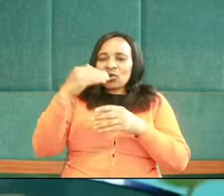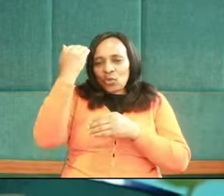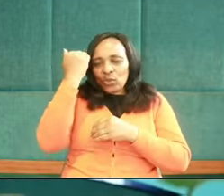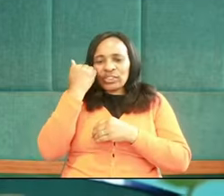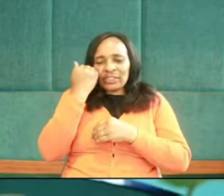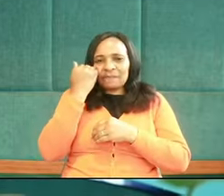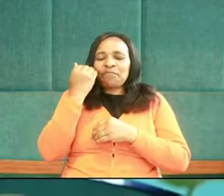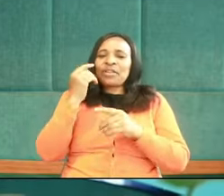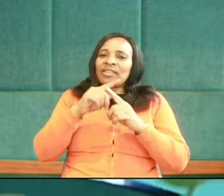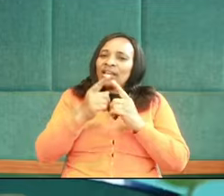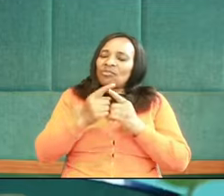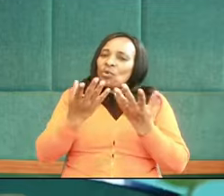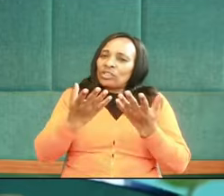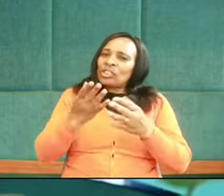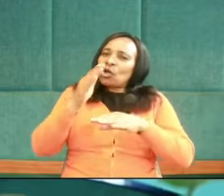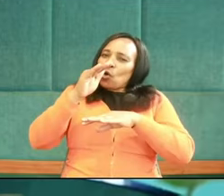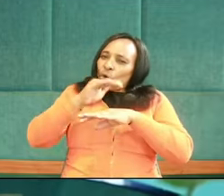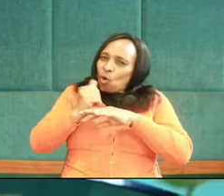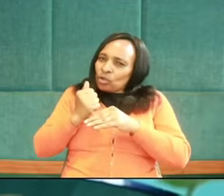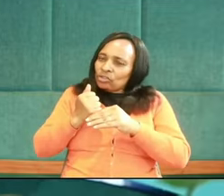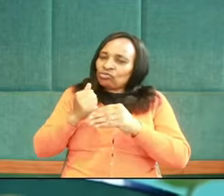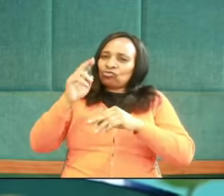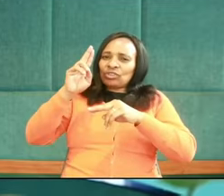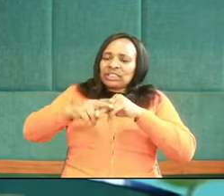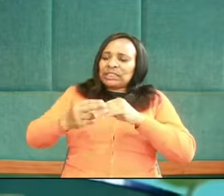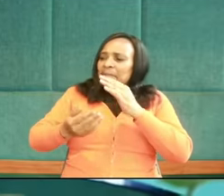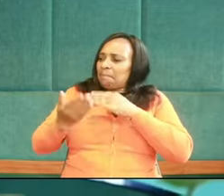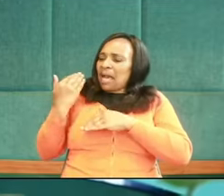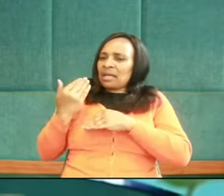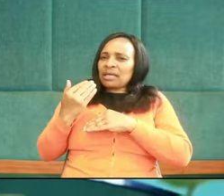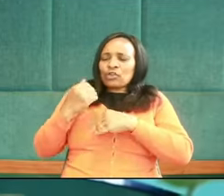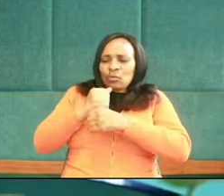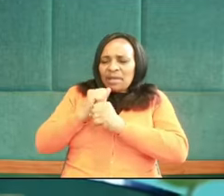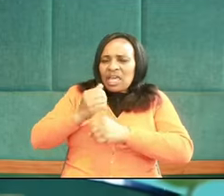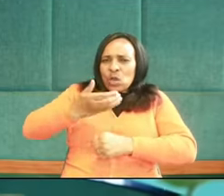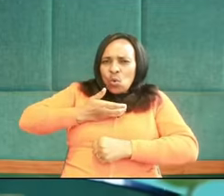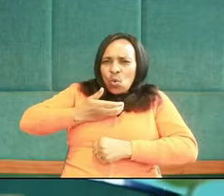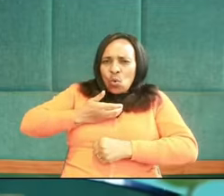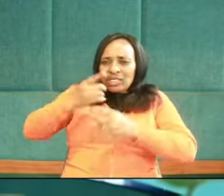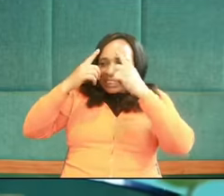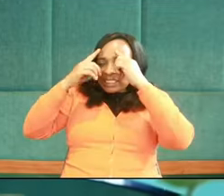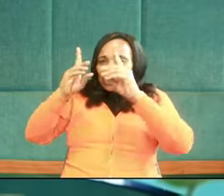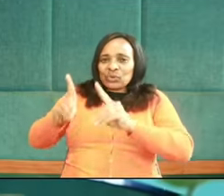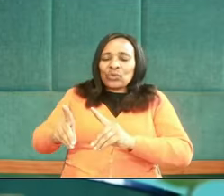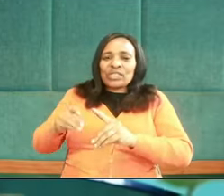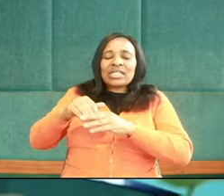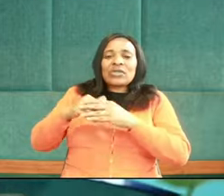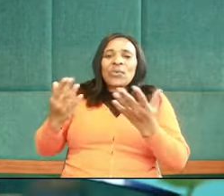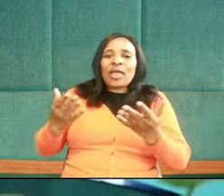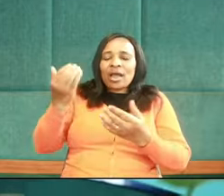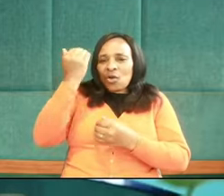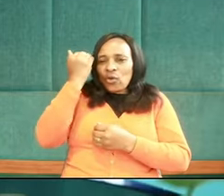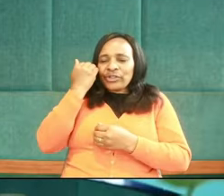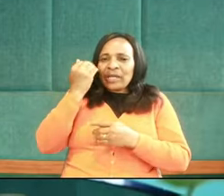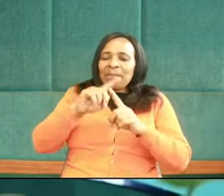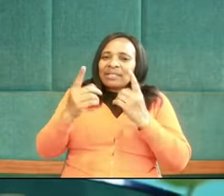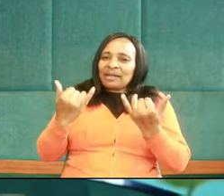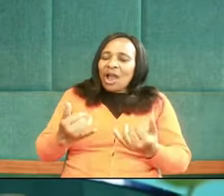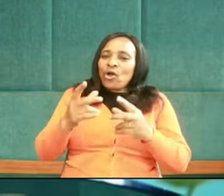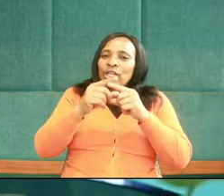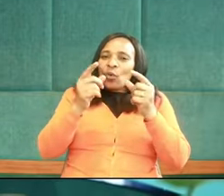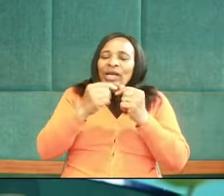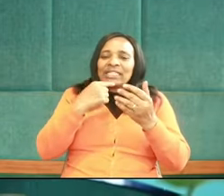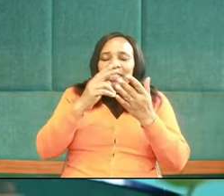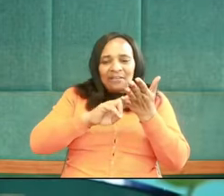now they were called to speak back or to make their own depositions in quote. And listen to what they said.